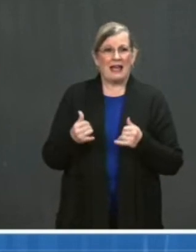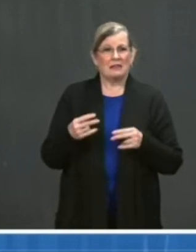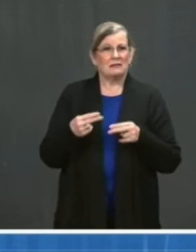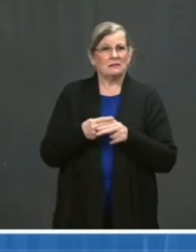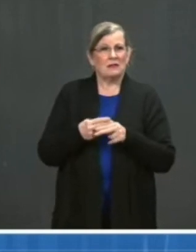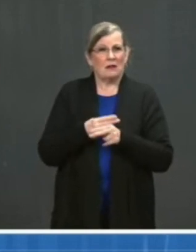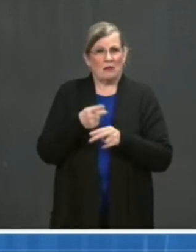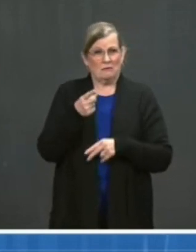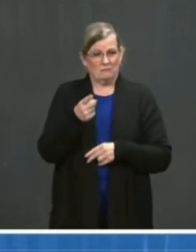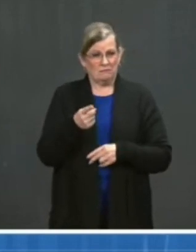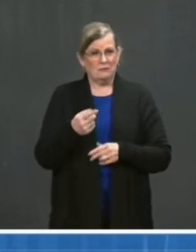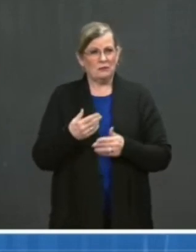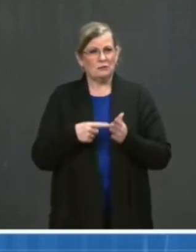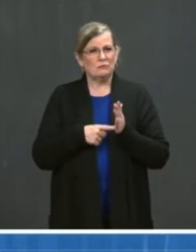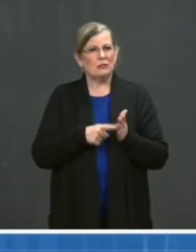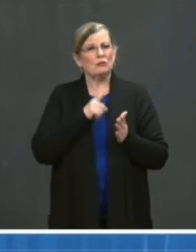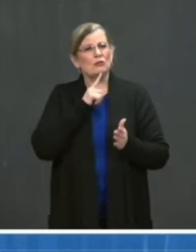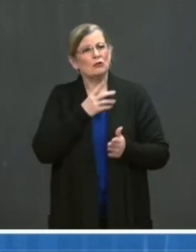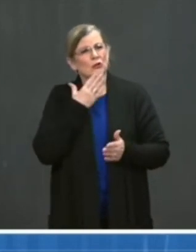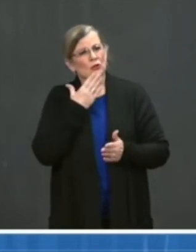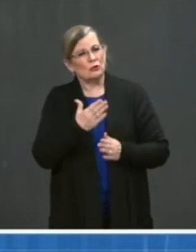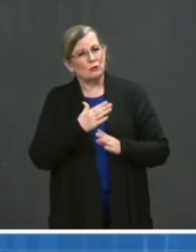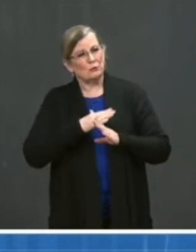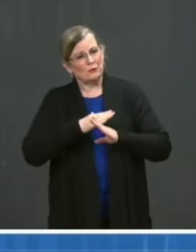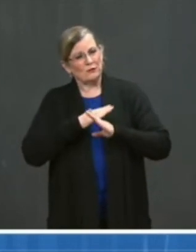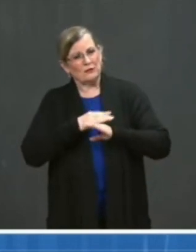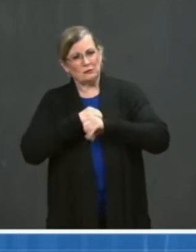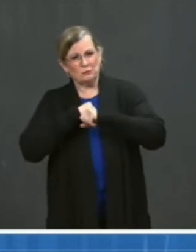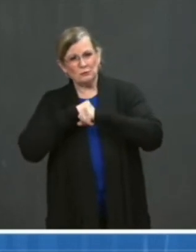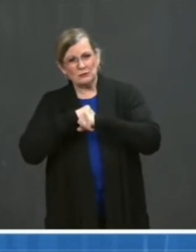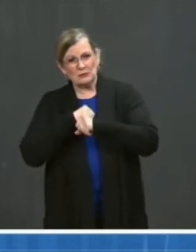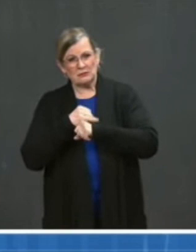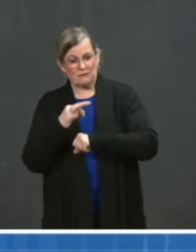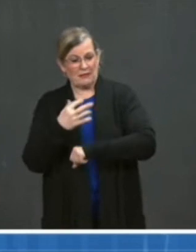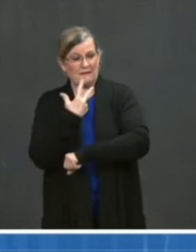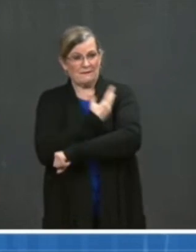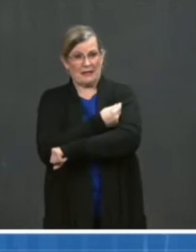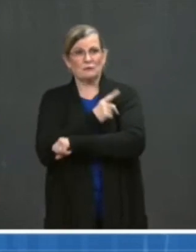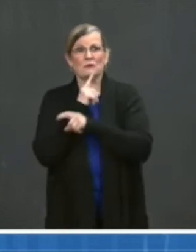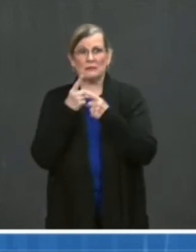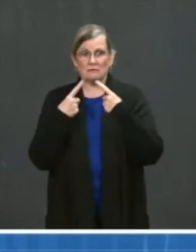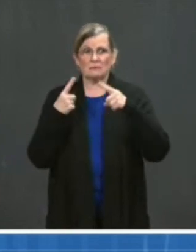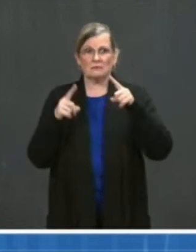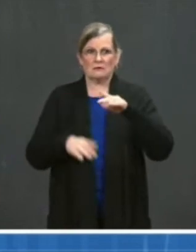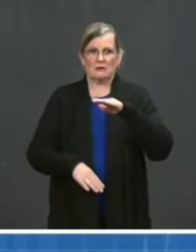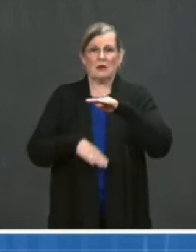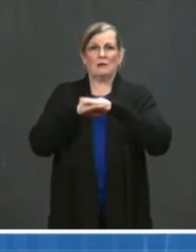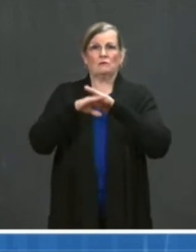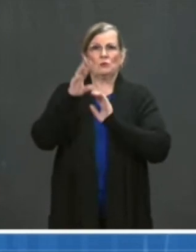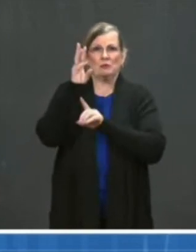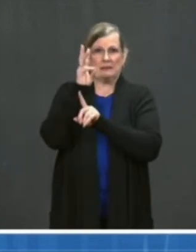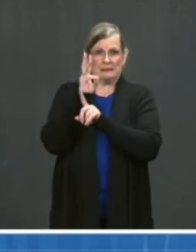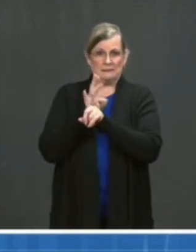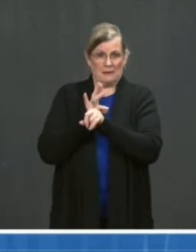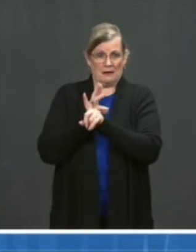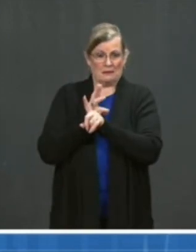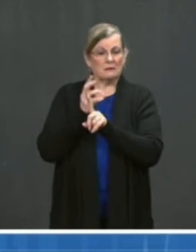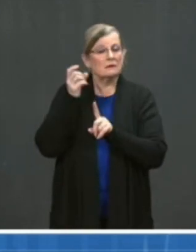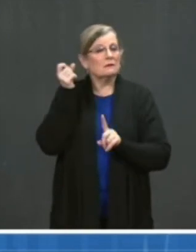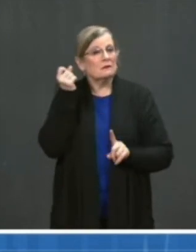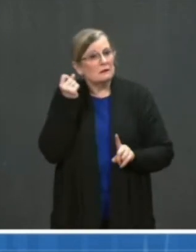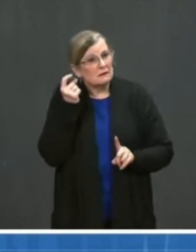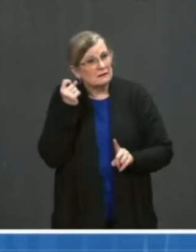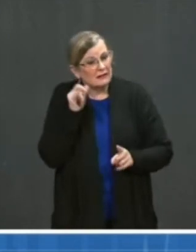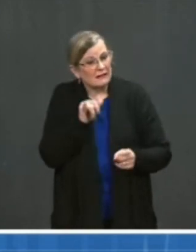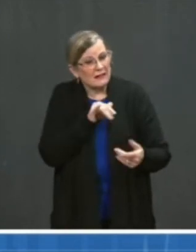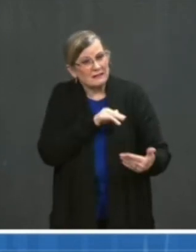six months. But I want to point out one aspect of this that is very interesting. Part of the study was done in